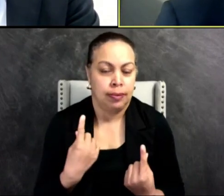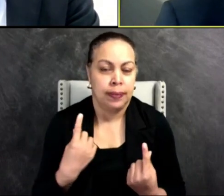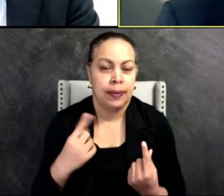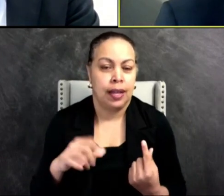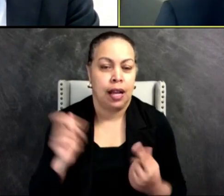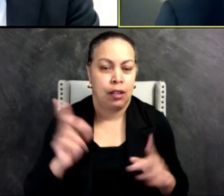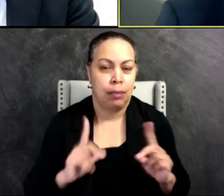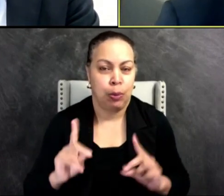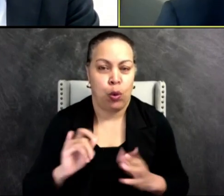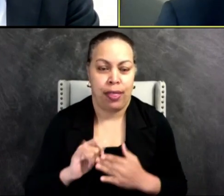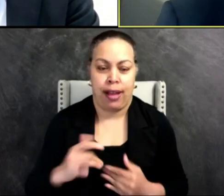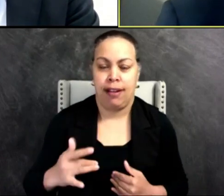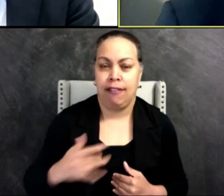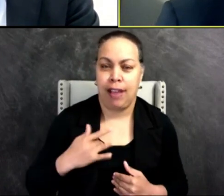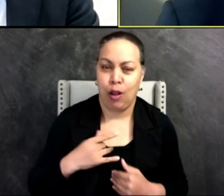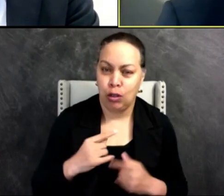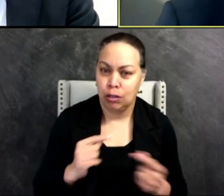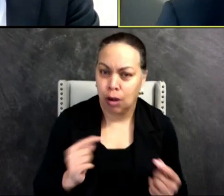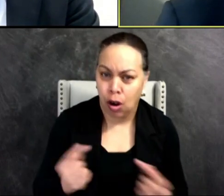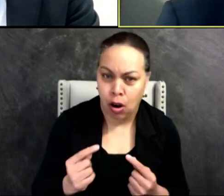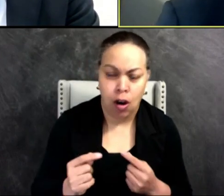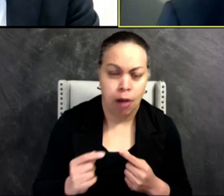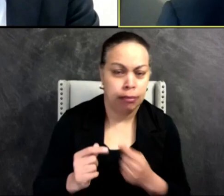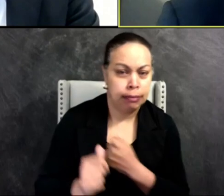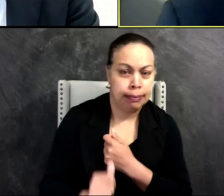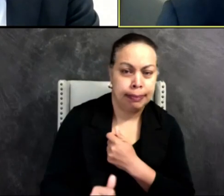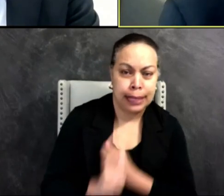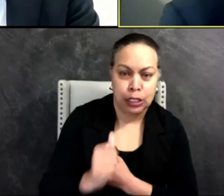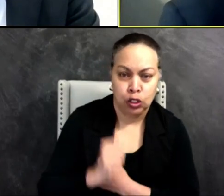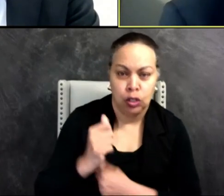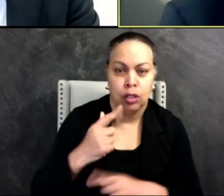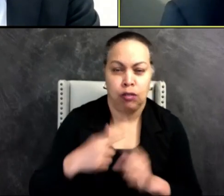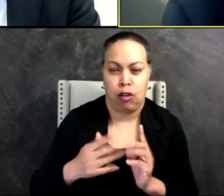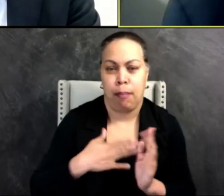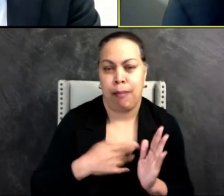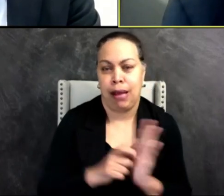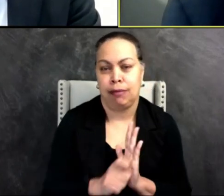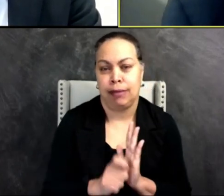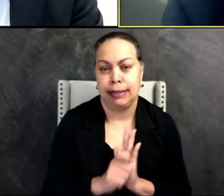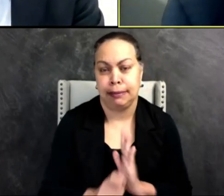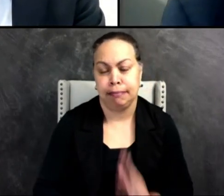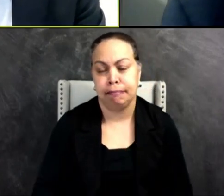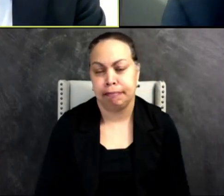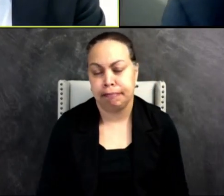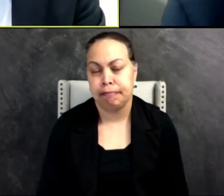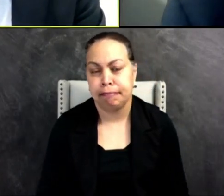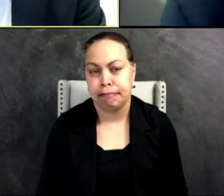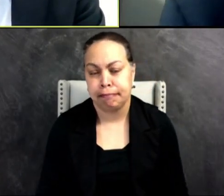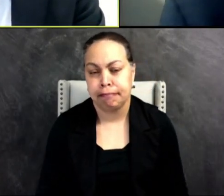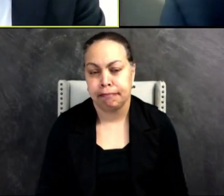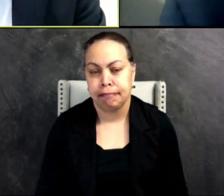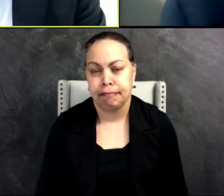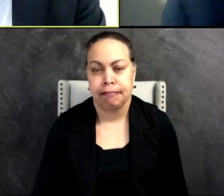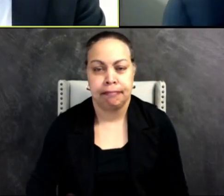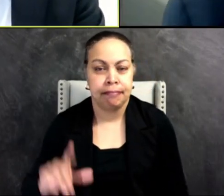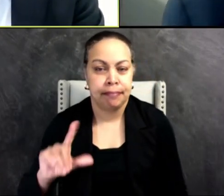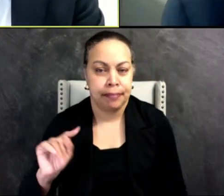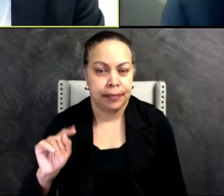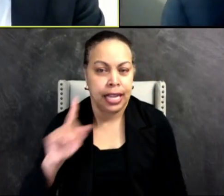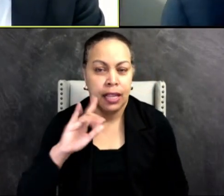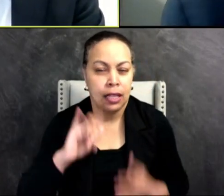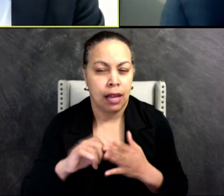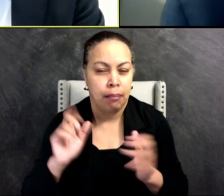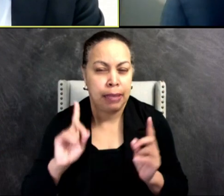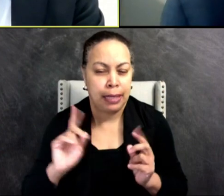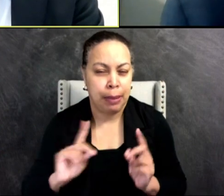who felt harm or felt in danger from what I wrote. Lieutenant, I think there are many on the call